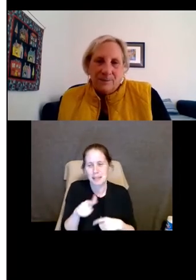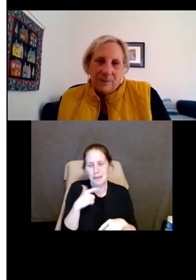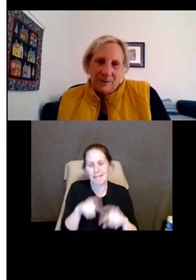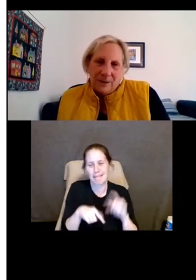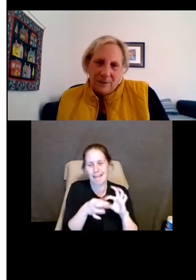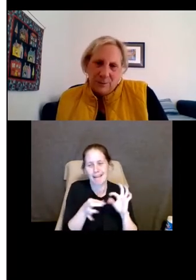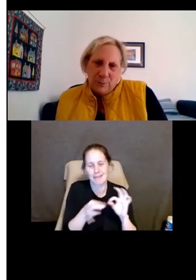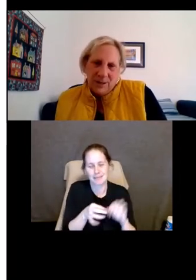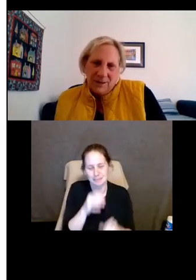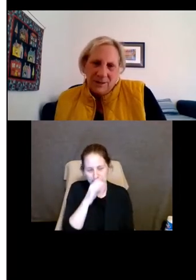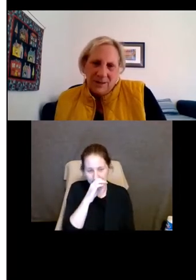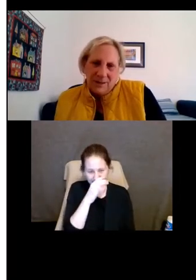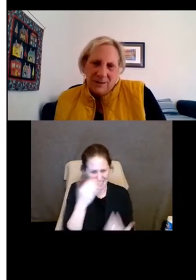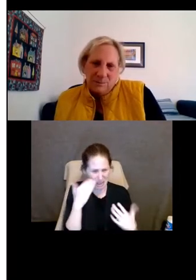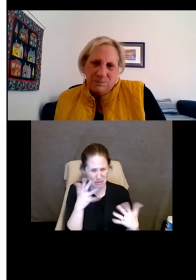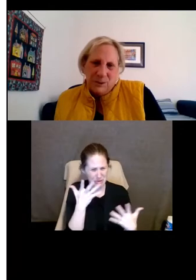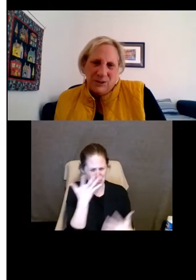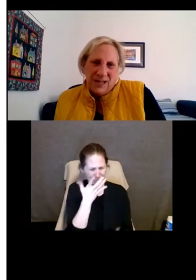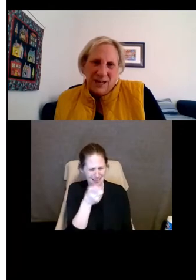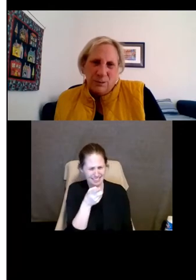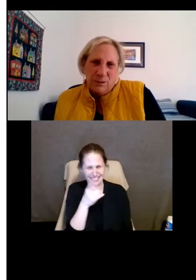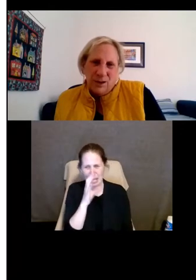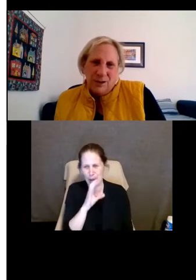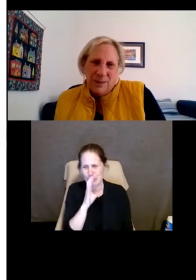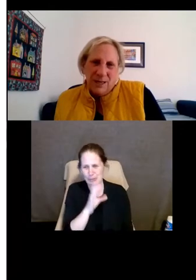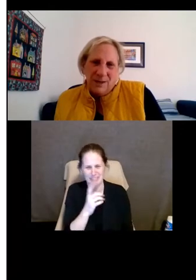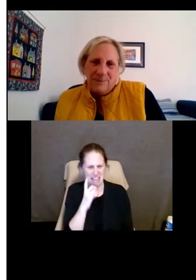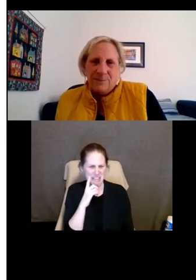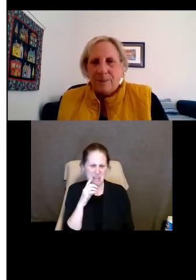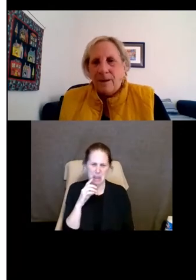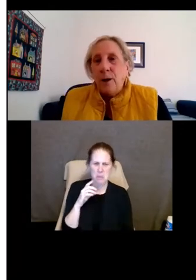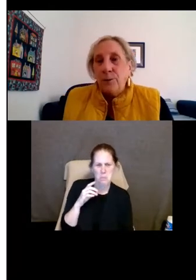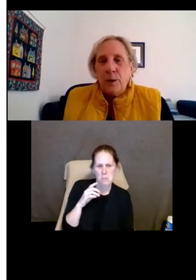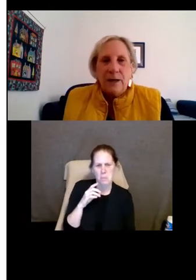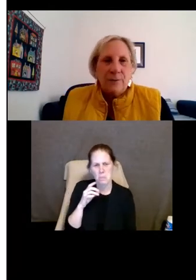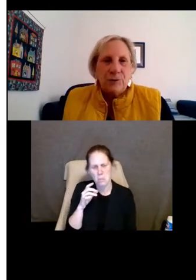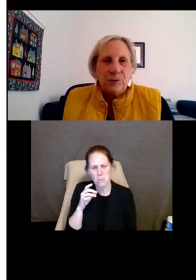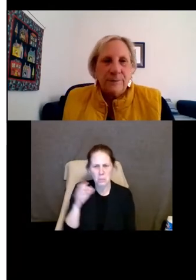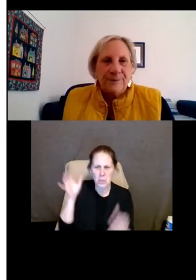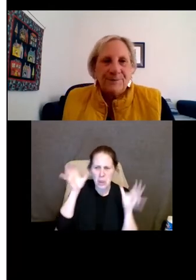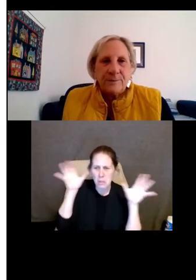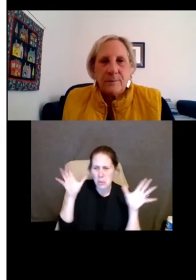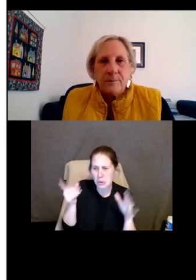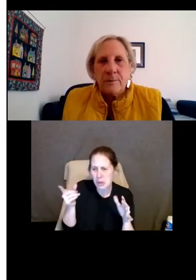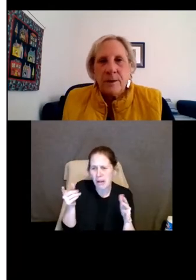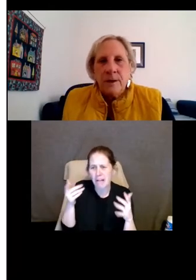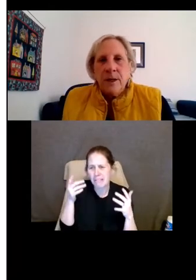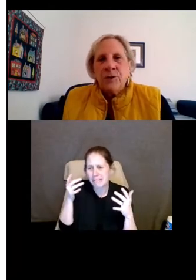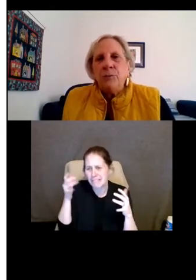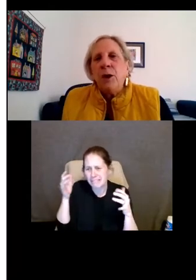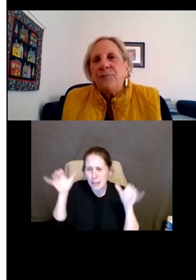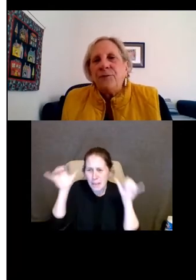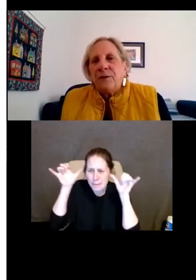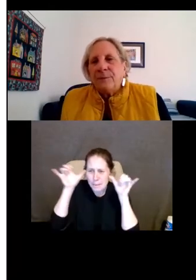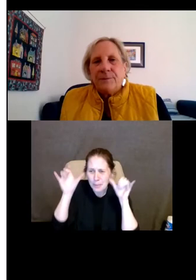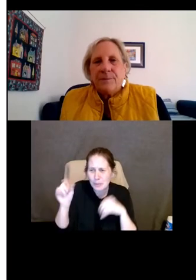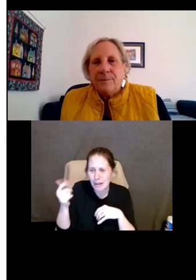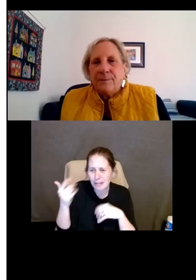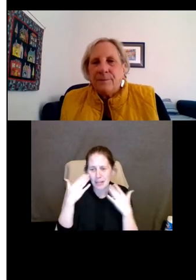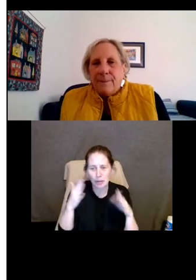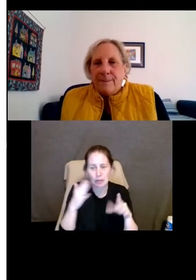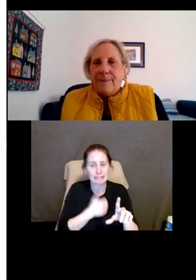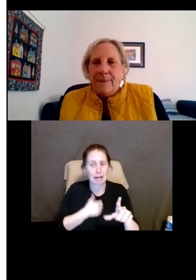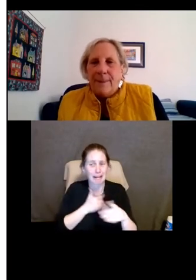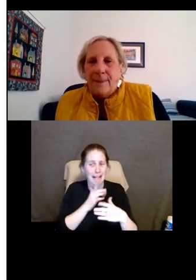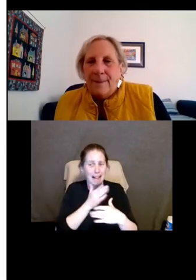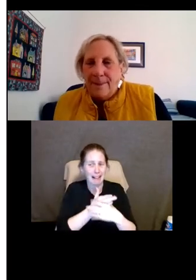I don't know what he is. Would you say a bulldog maybe? Overweight for sure. Sarah, I'm so sorry